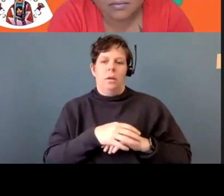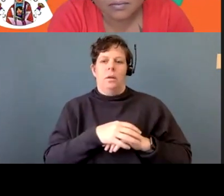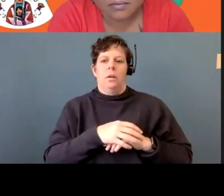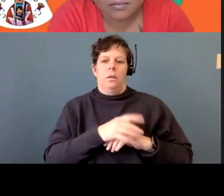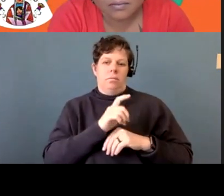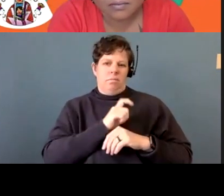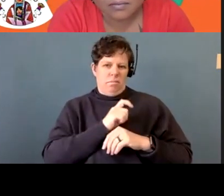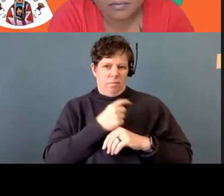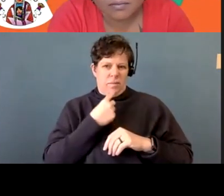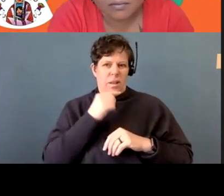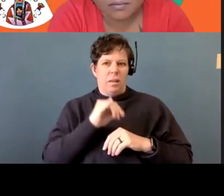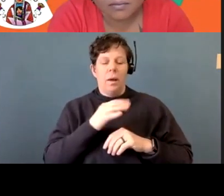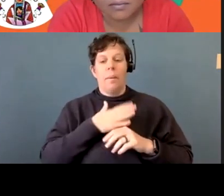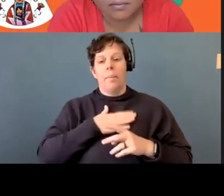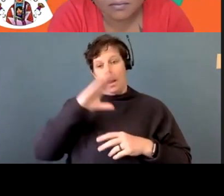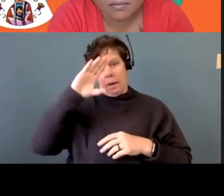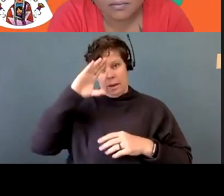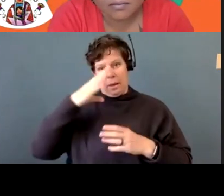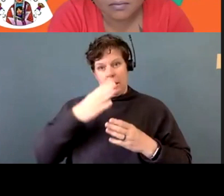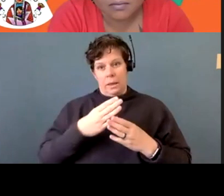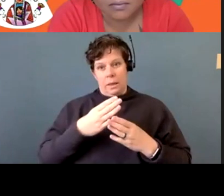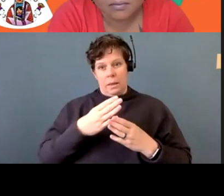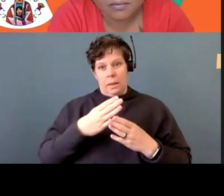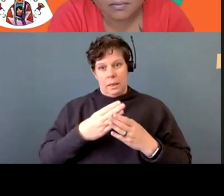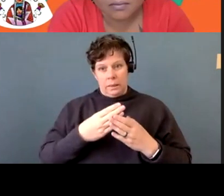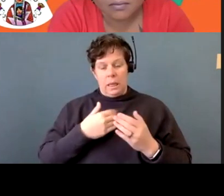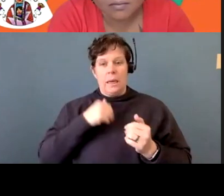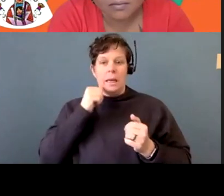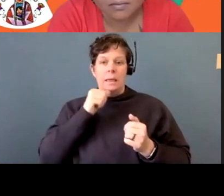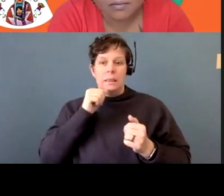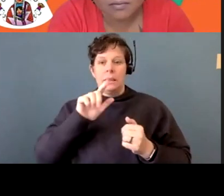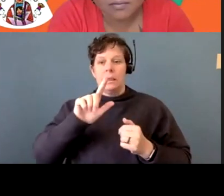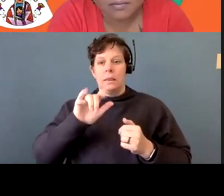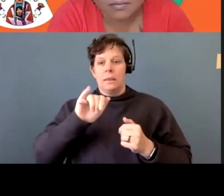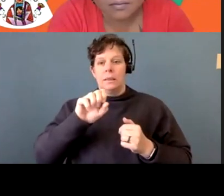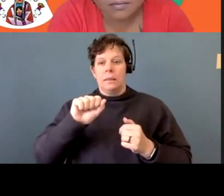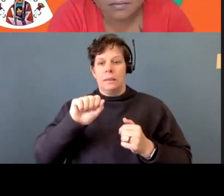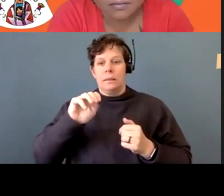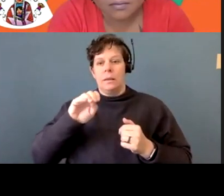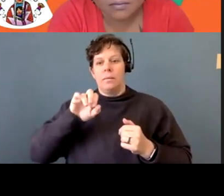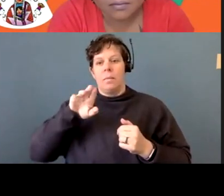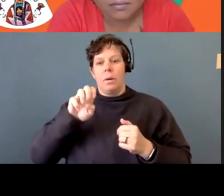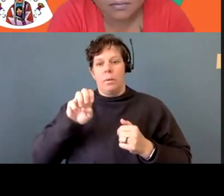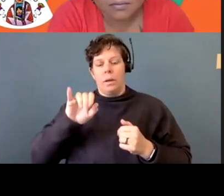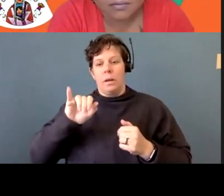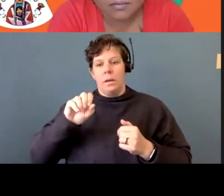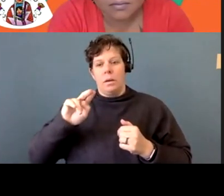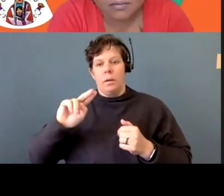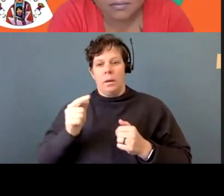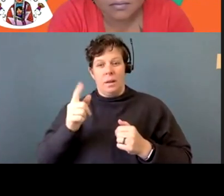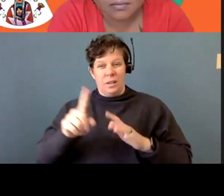has an aunt. Her name is Lisa Marie Young. She went missing, um, June 30th,